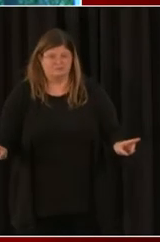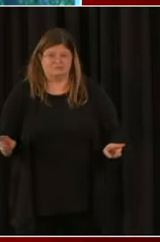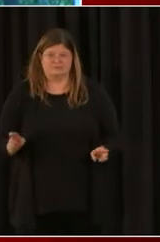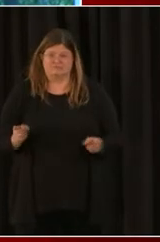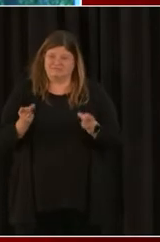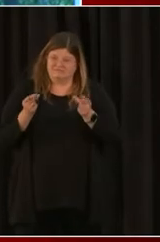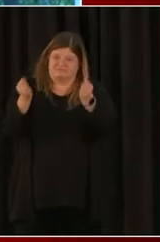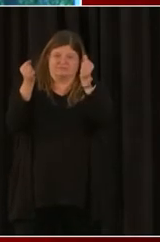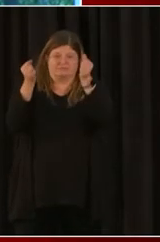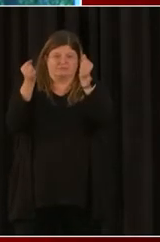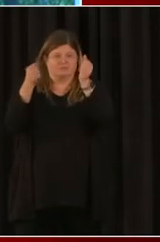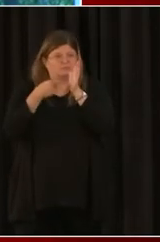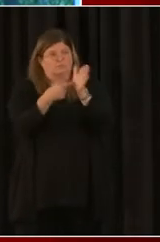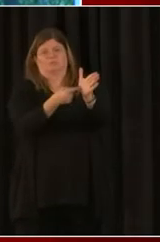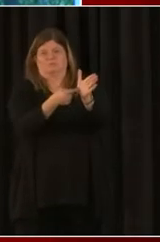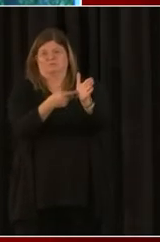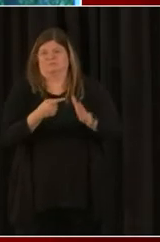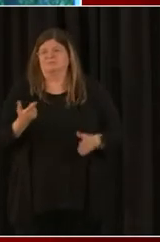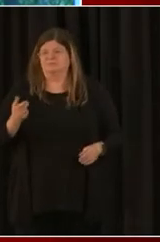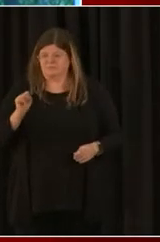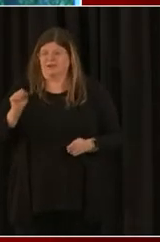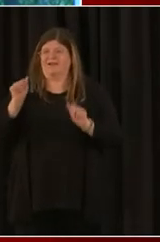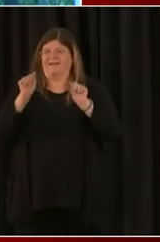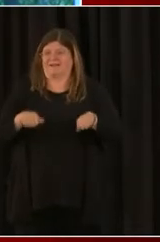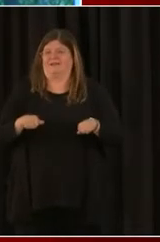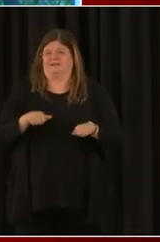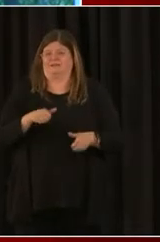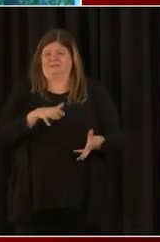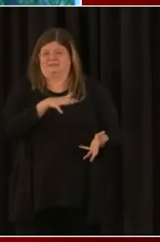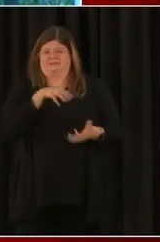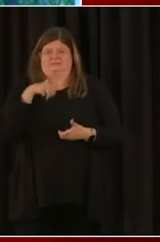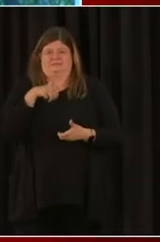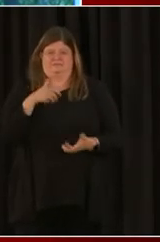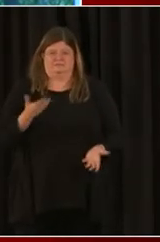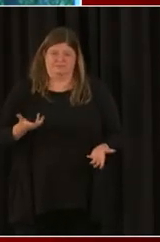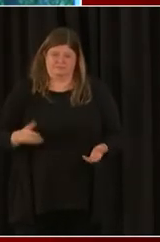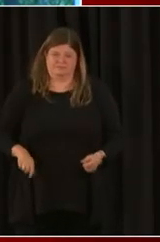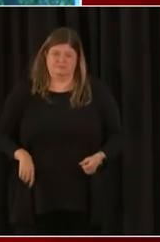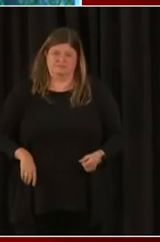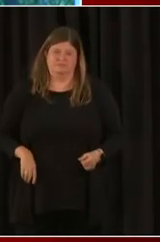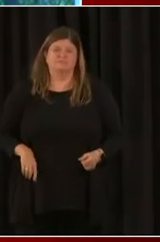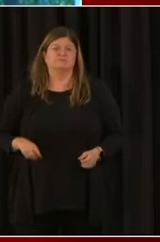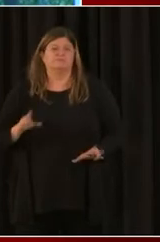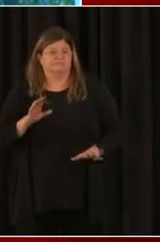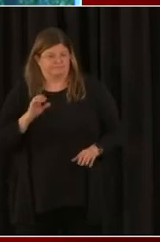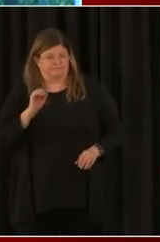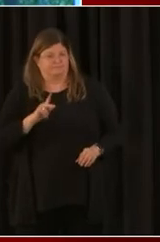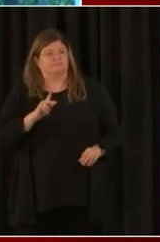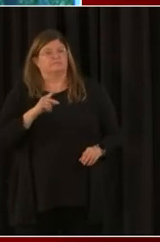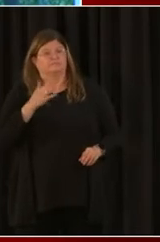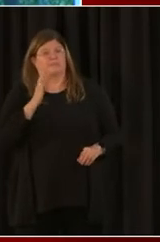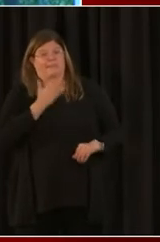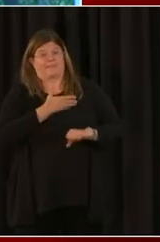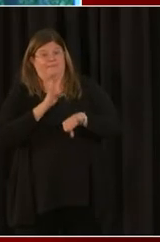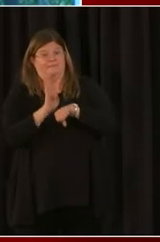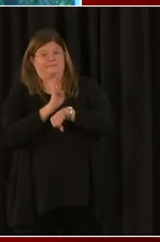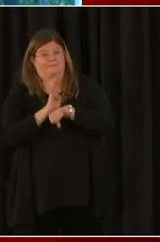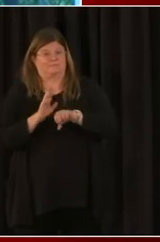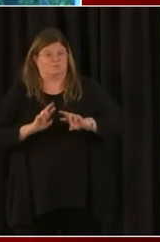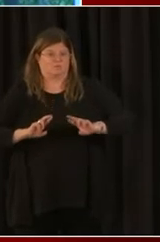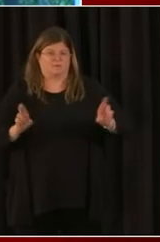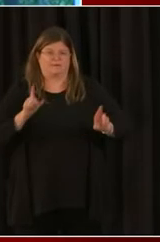$284 billion. And Roderick, that's why we're with you on that. We want our businesses to be PPP ready,